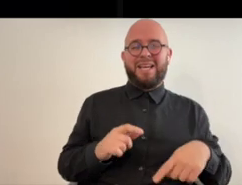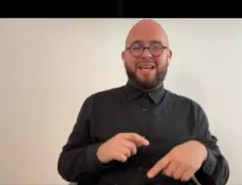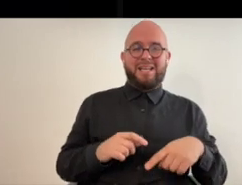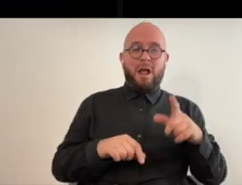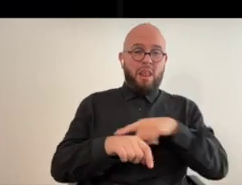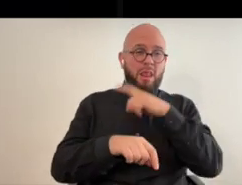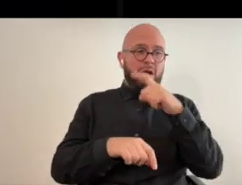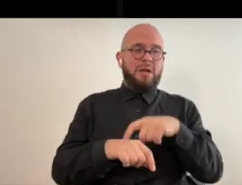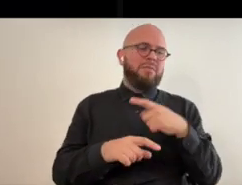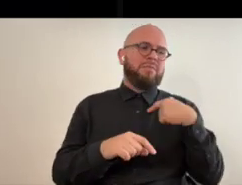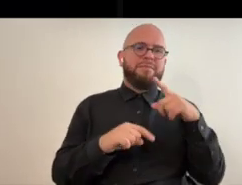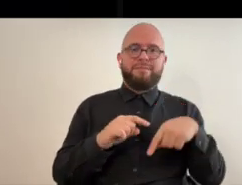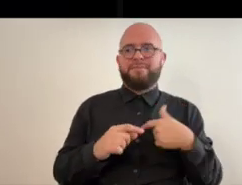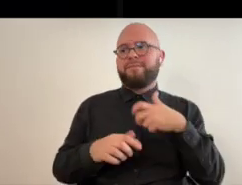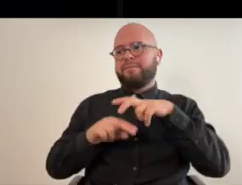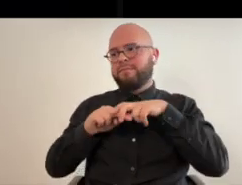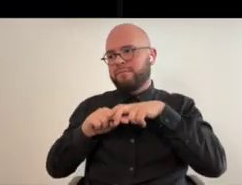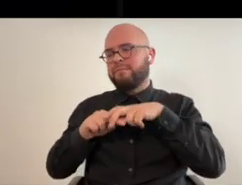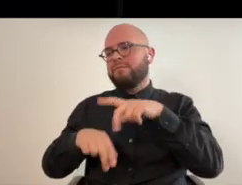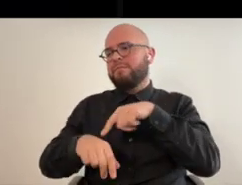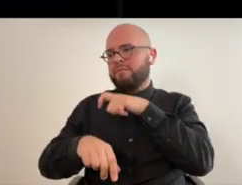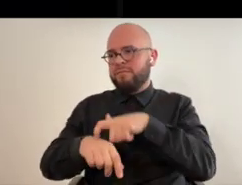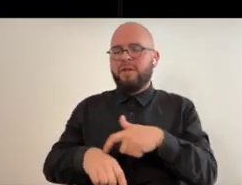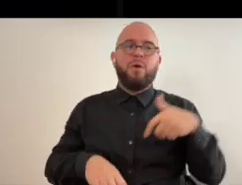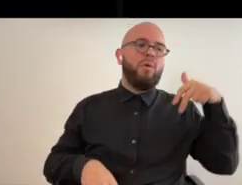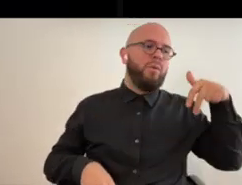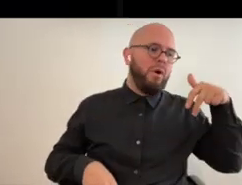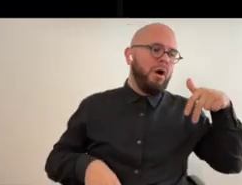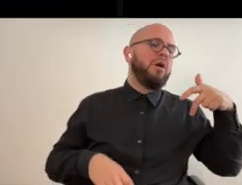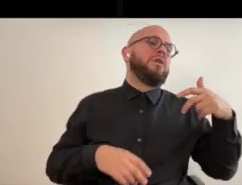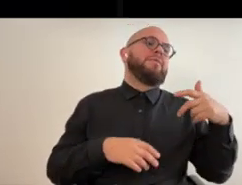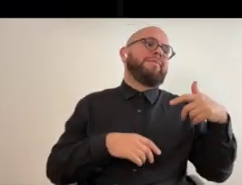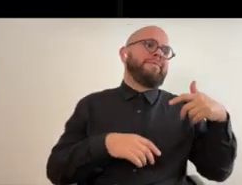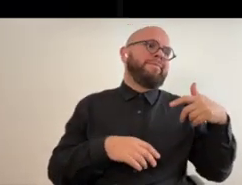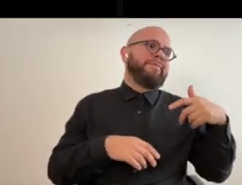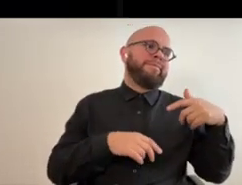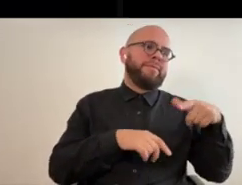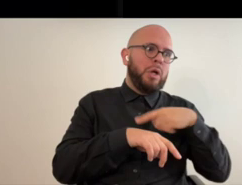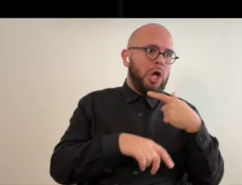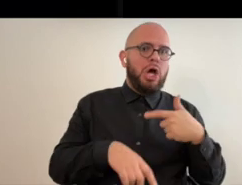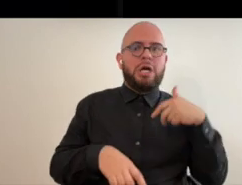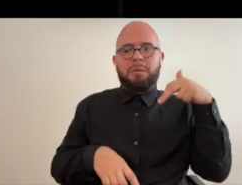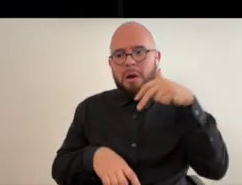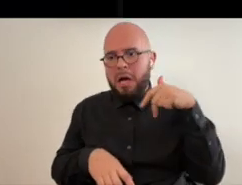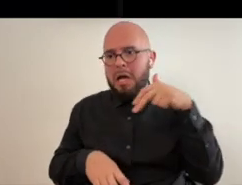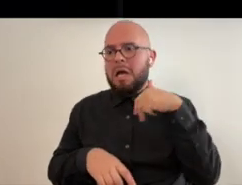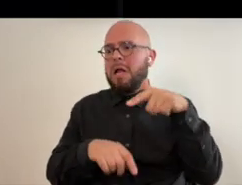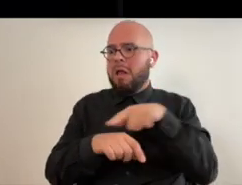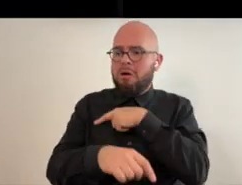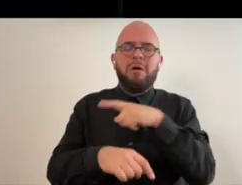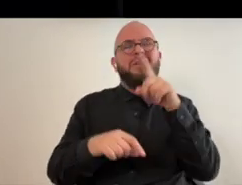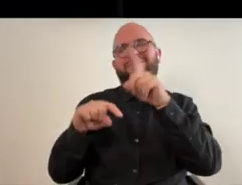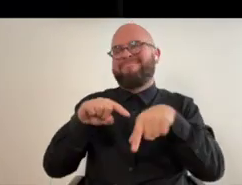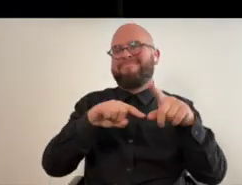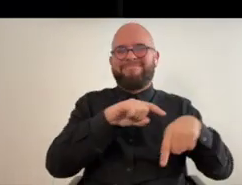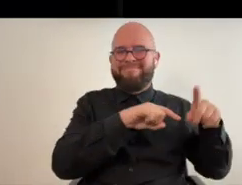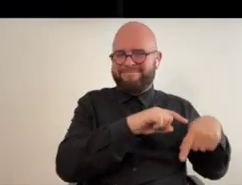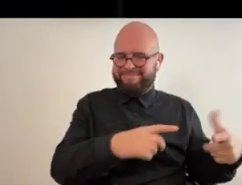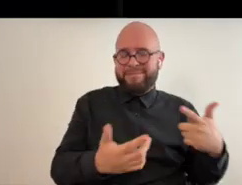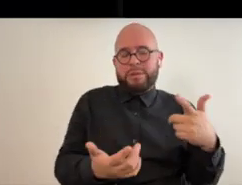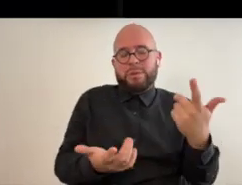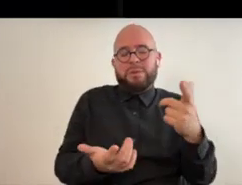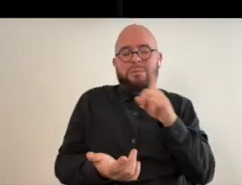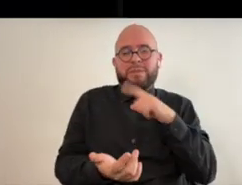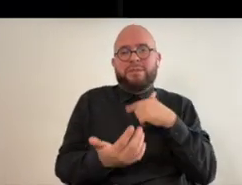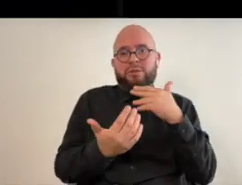do anything too long i can't sit too long i can't stand too long i can't walk too long um and i was grateful for that but